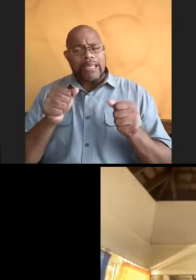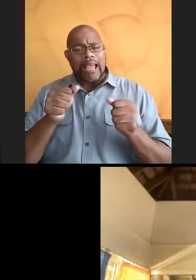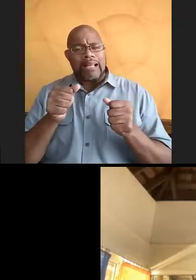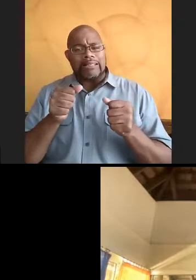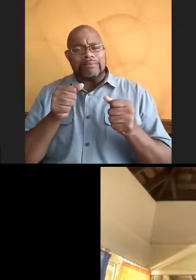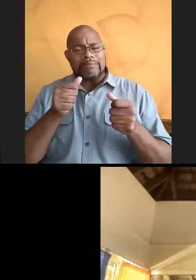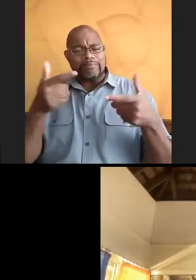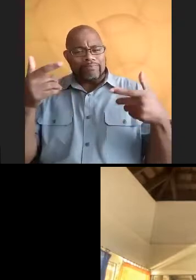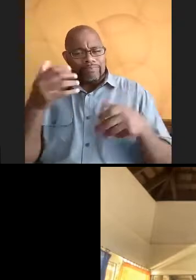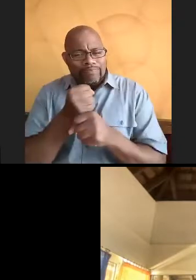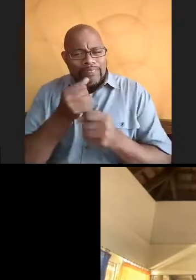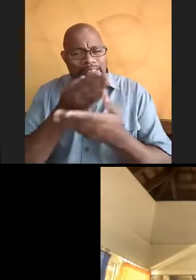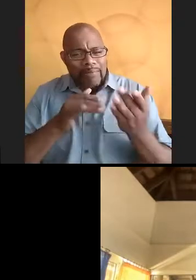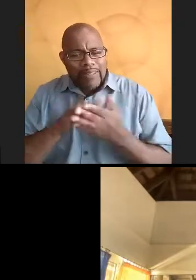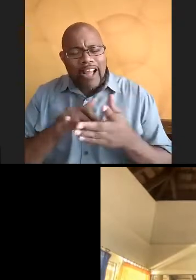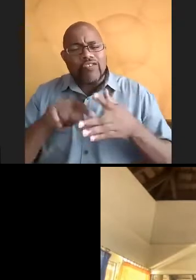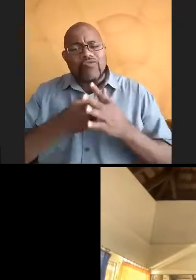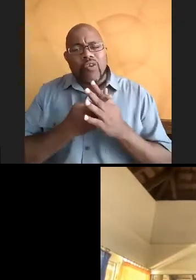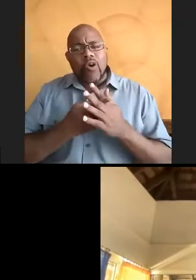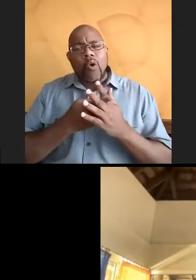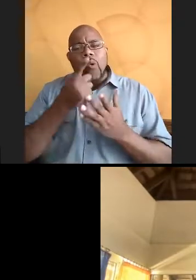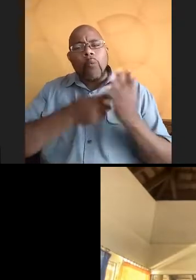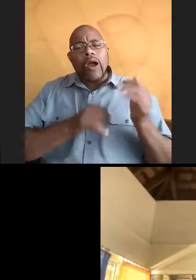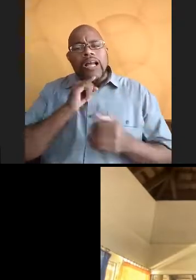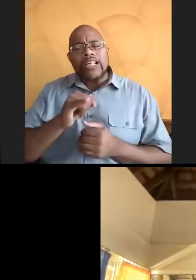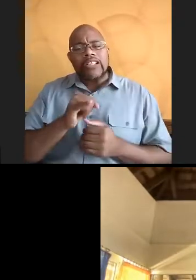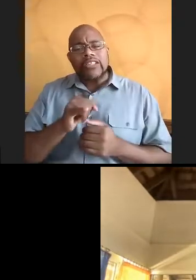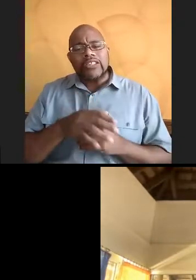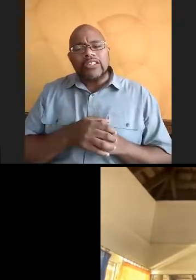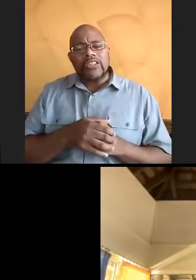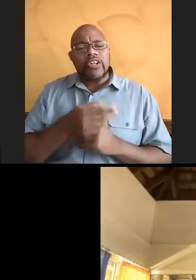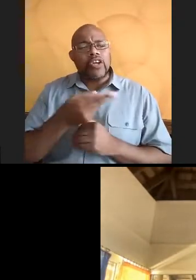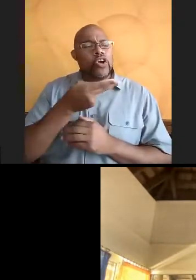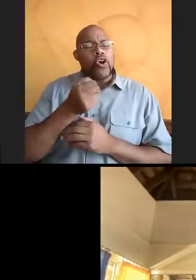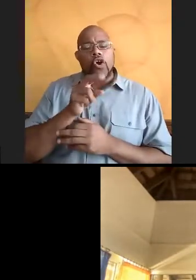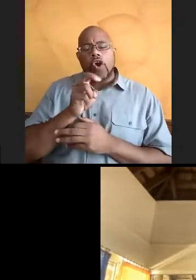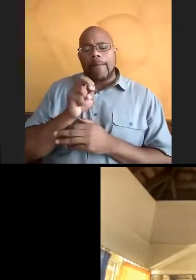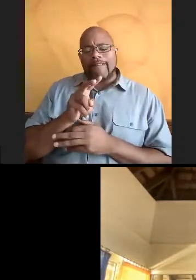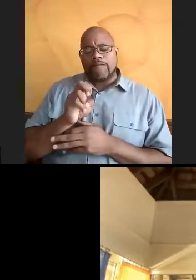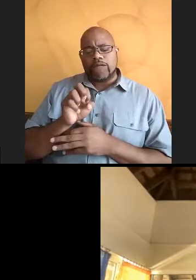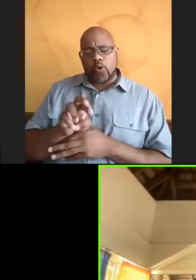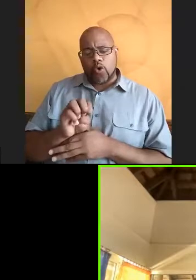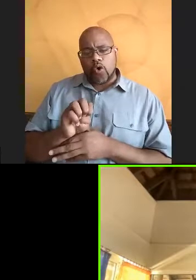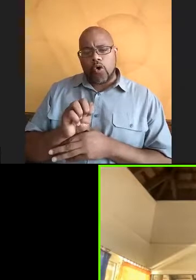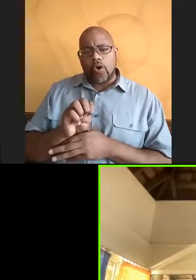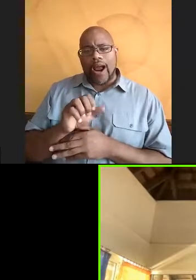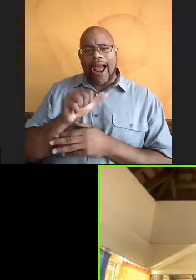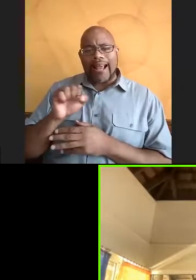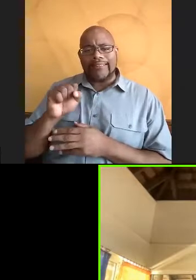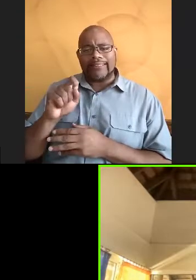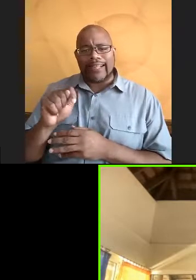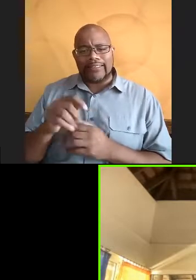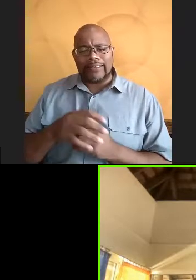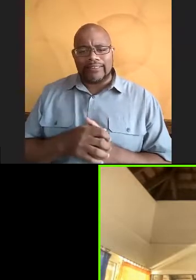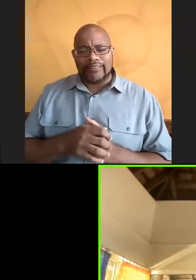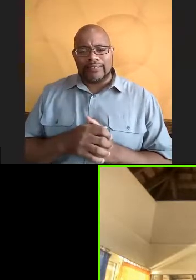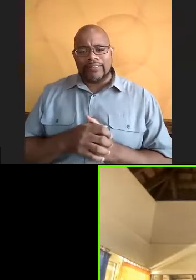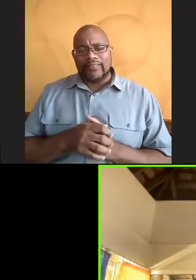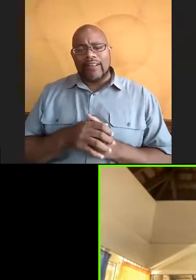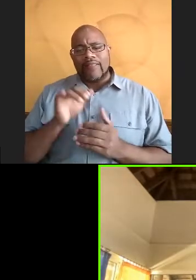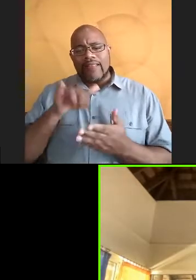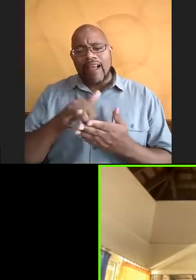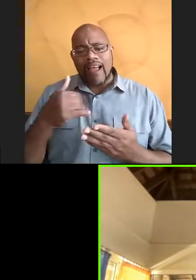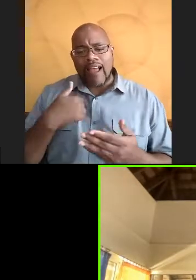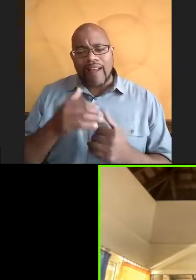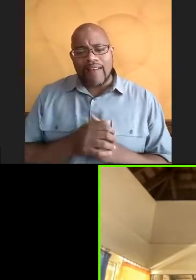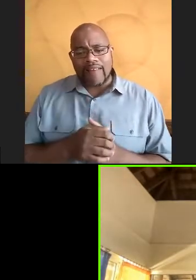of that down and start off. What is an herbivore assay or an herbivory? So there are